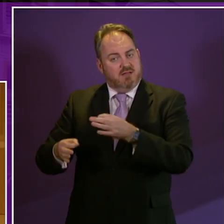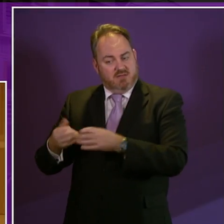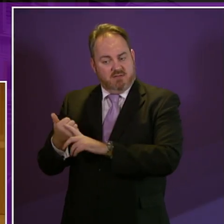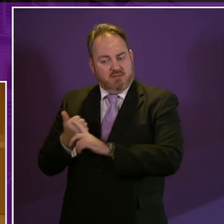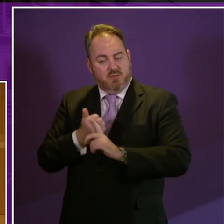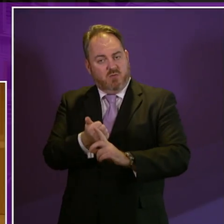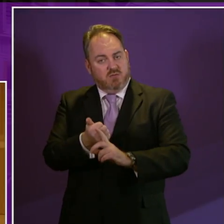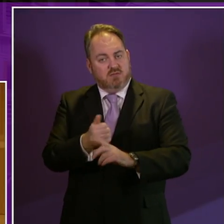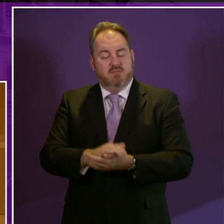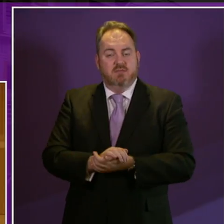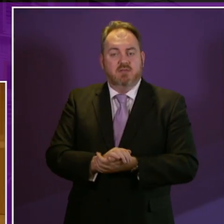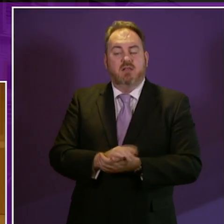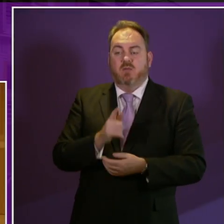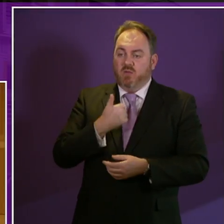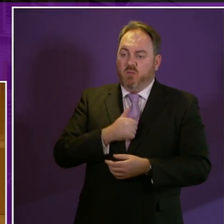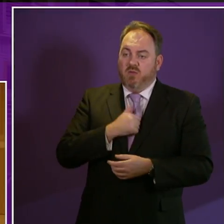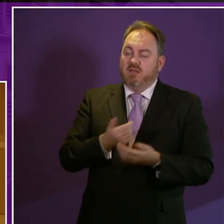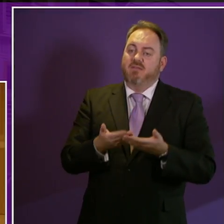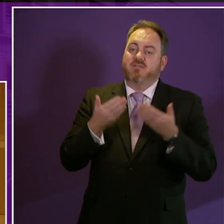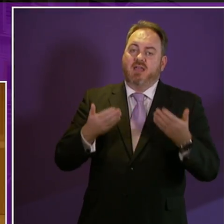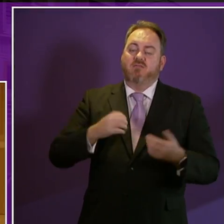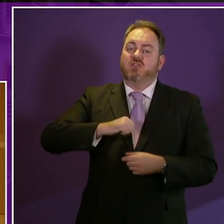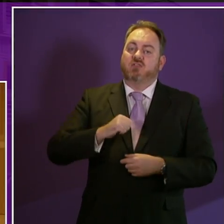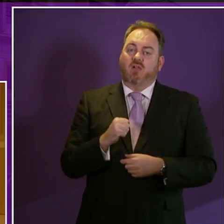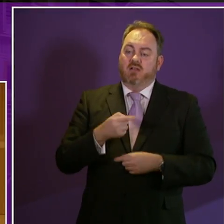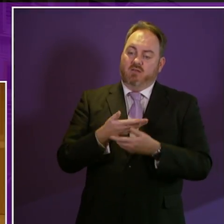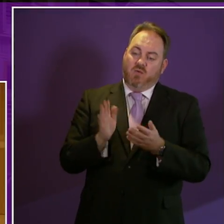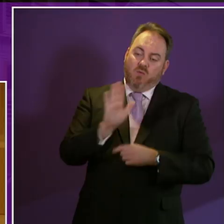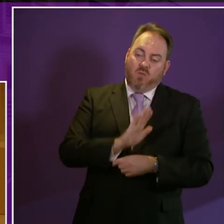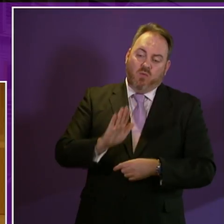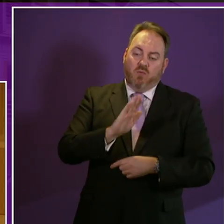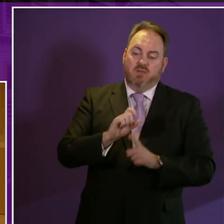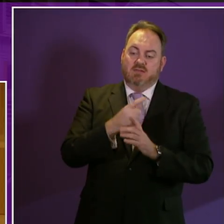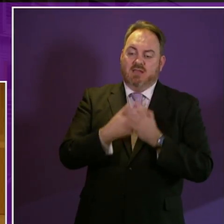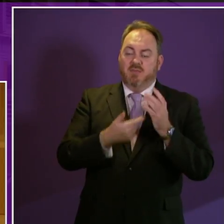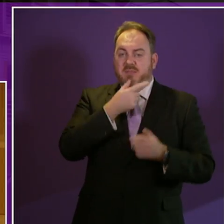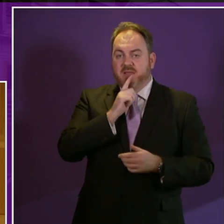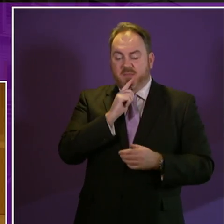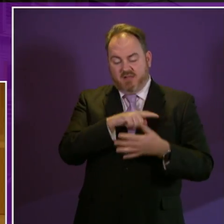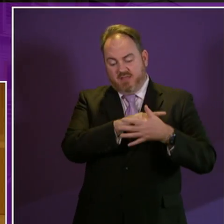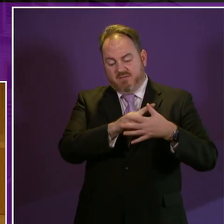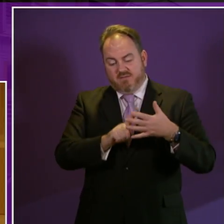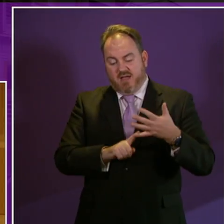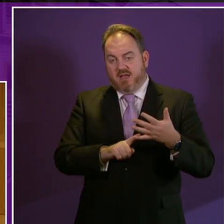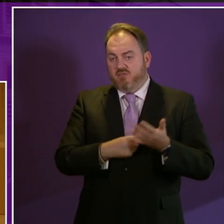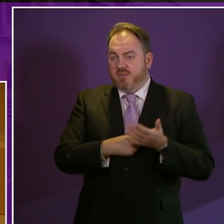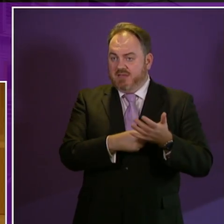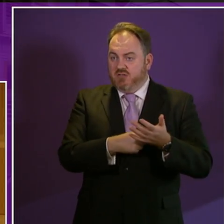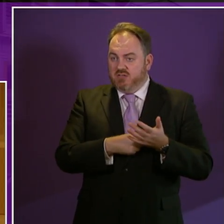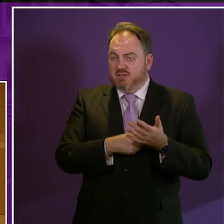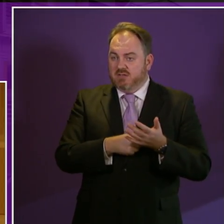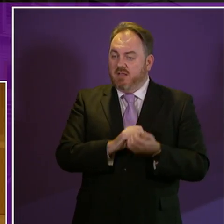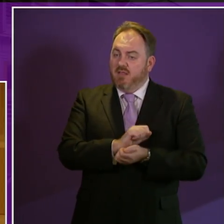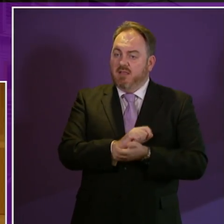the publication of A Fair of Scotland for a Disabled People and with it five recommendations something that the Liberal Democrats are proud